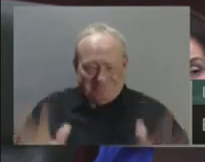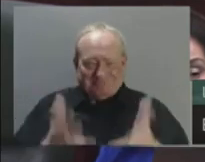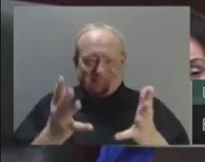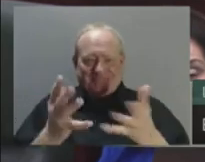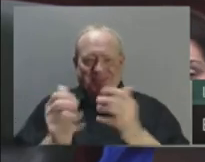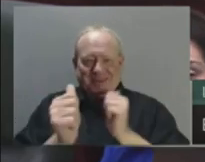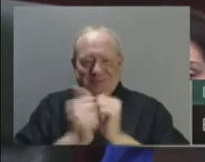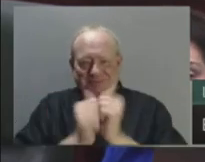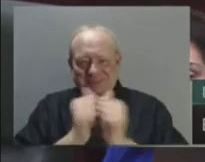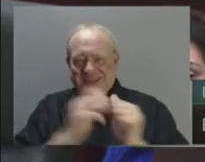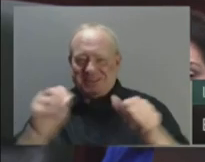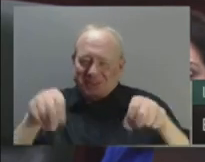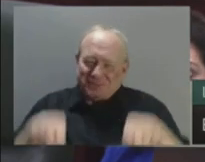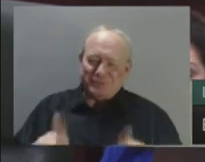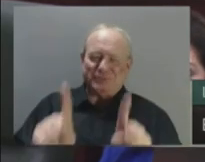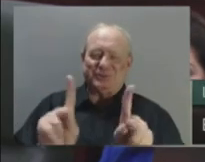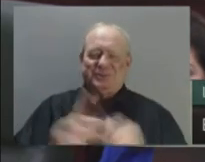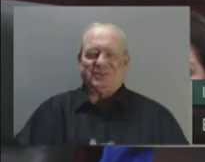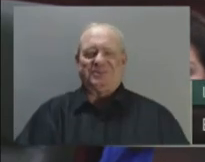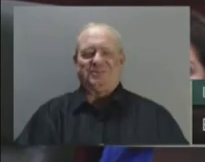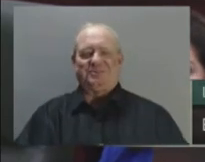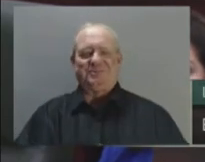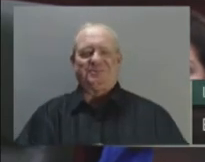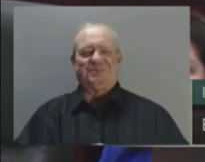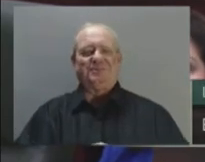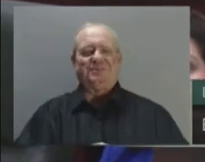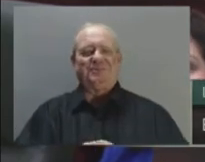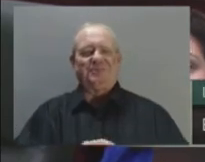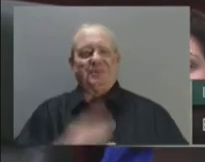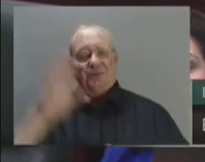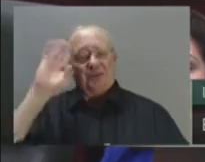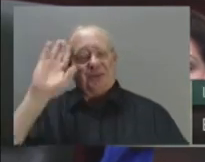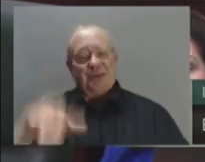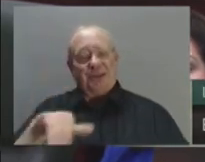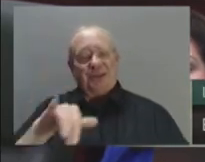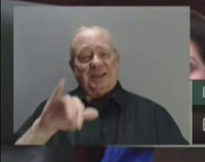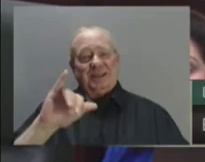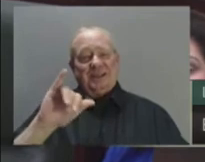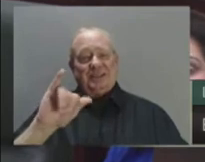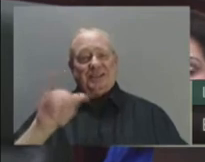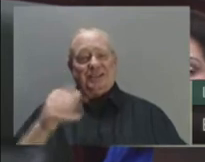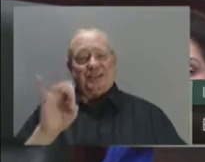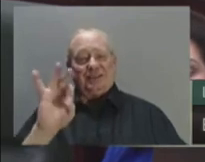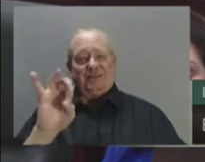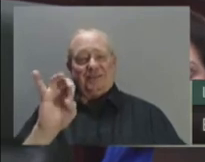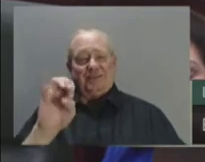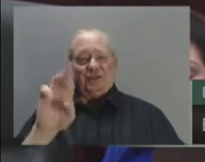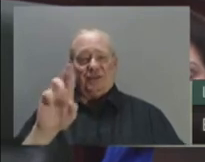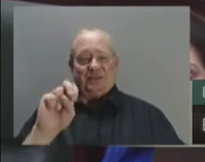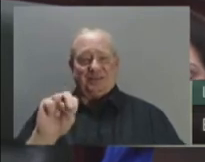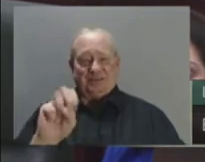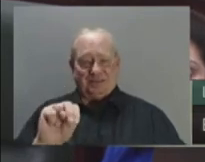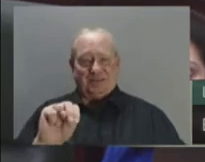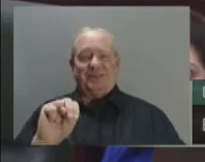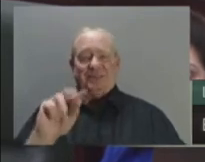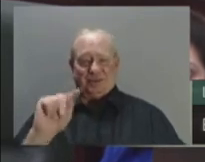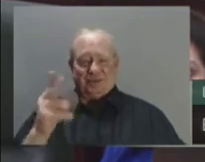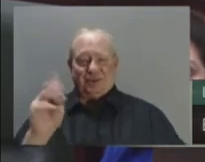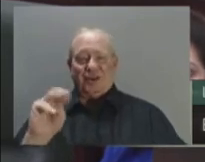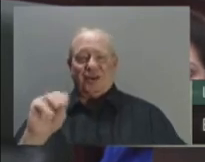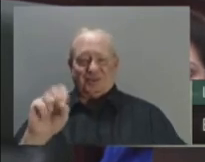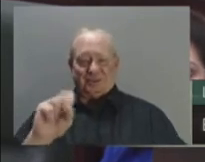Mr. Speaker, Thomas Jefferson once wrote, the measure of a society is how it treats its weakest members.